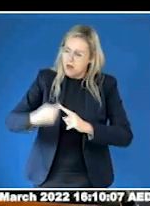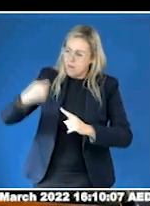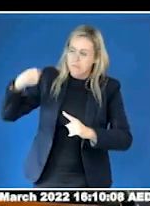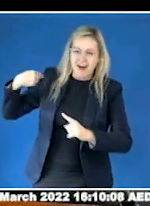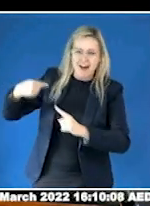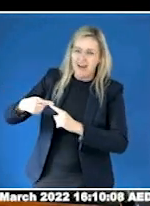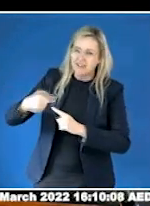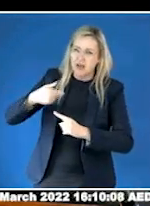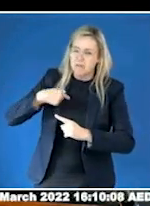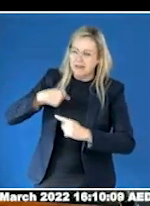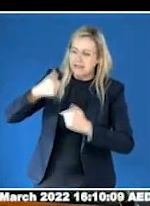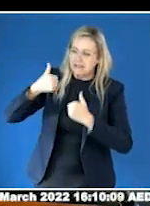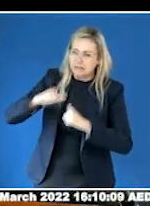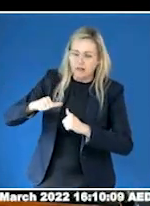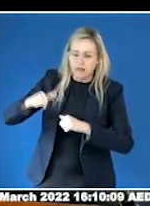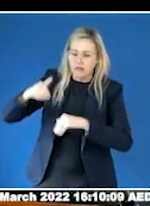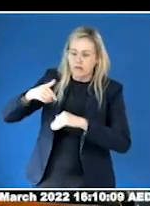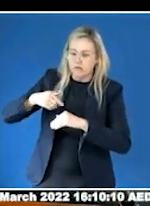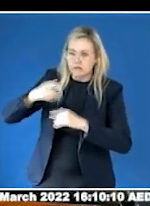deserve.